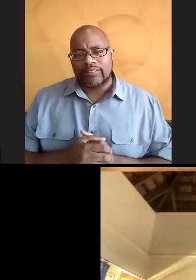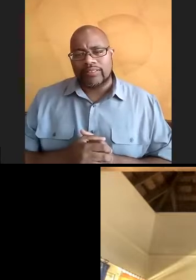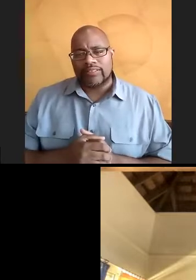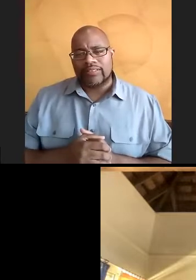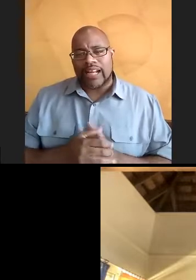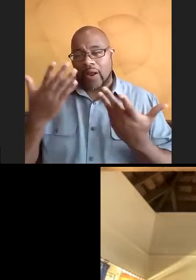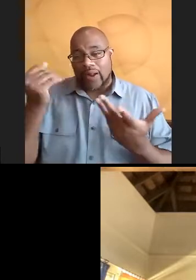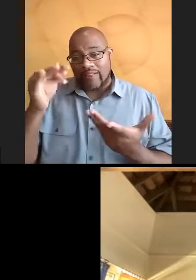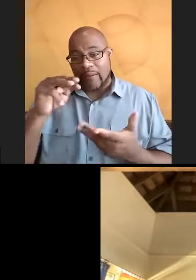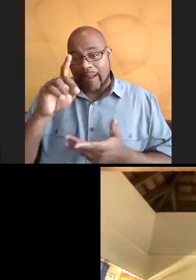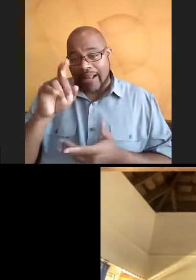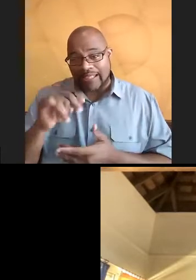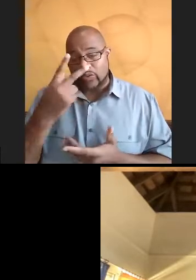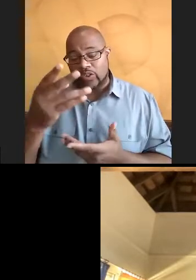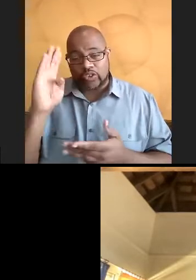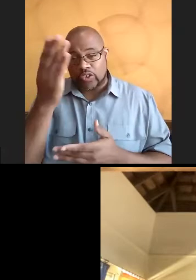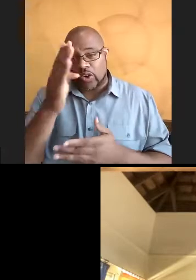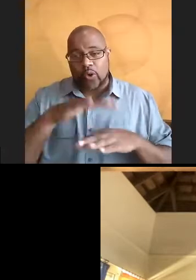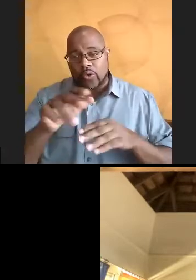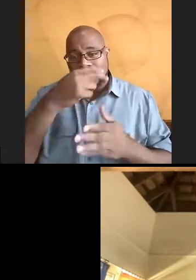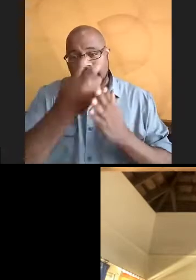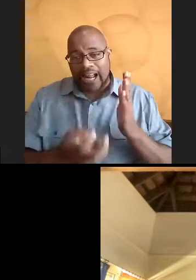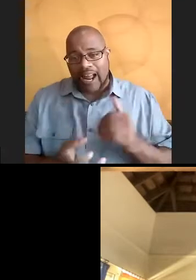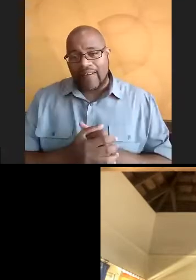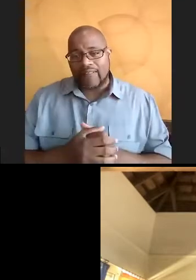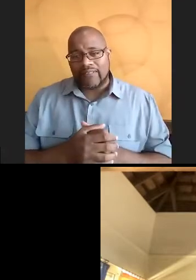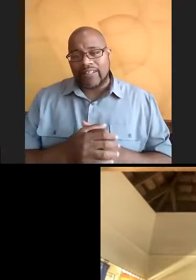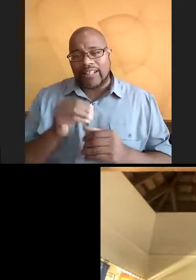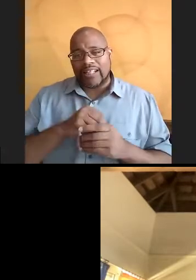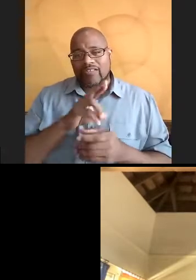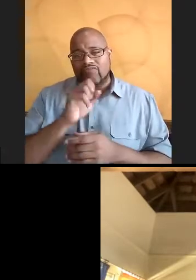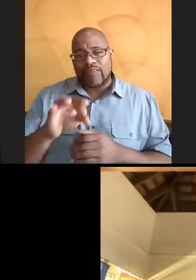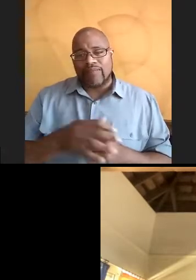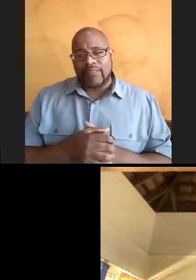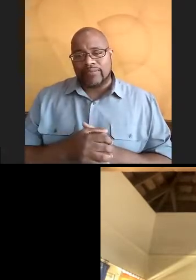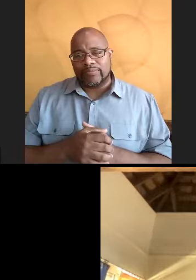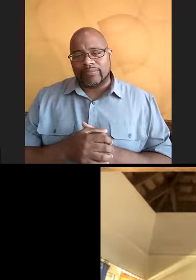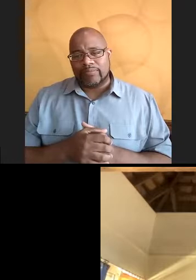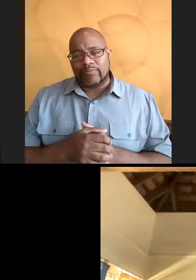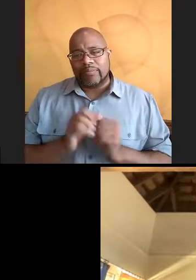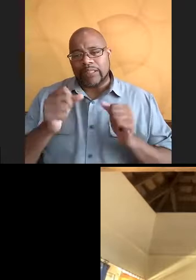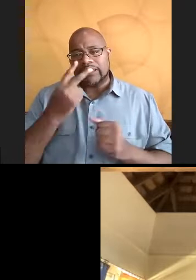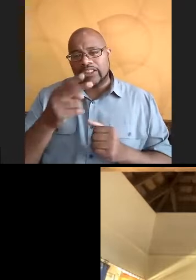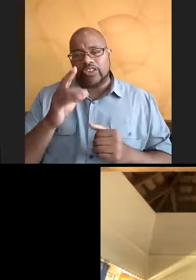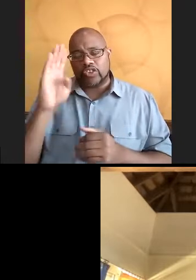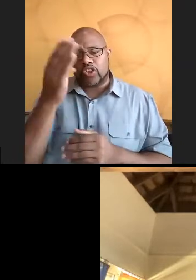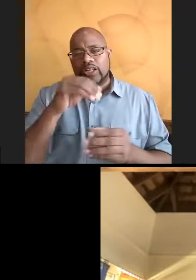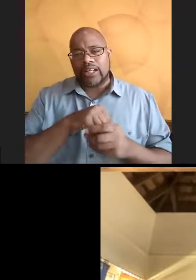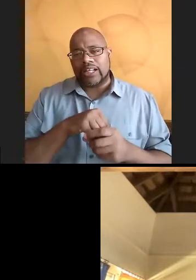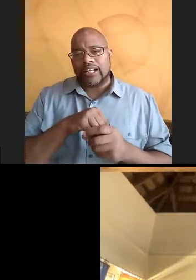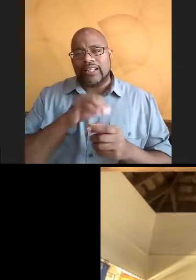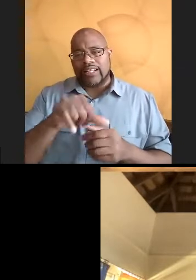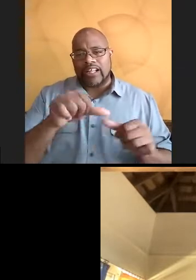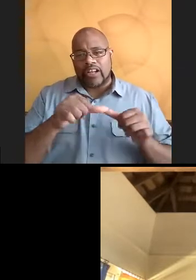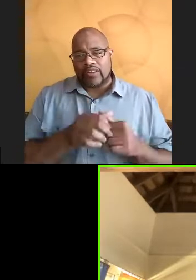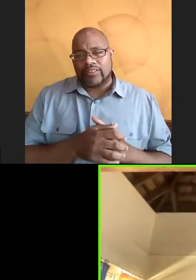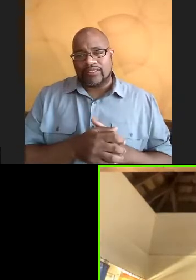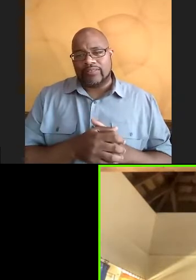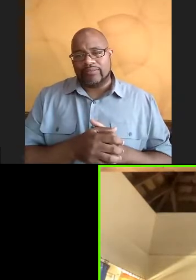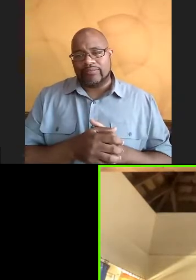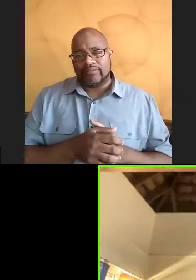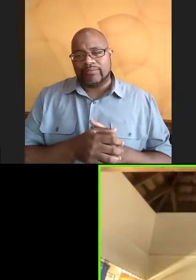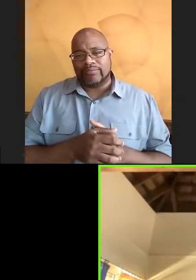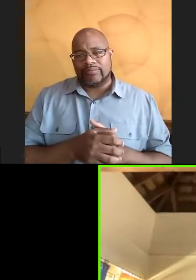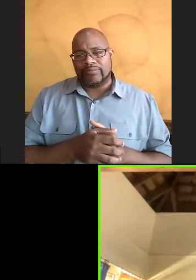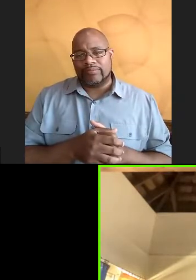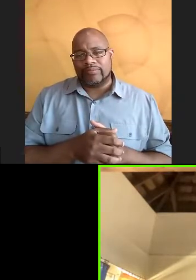I don't know, Maddie, if you saw sharks on your dive in the forewreath. But you can see sharks in Morea and French Polynesia. They